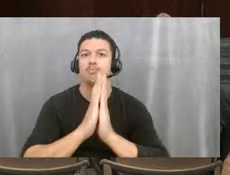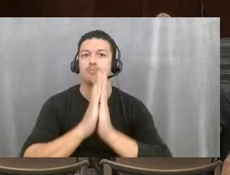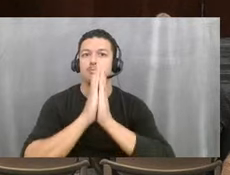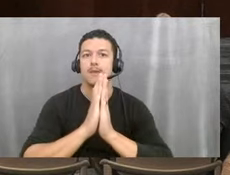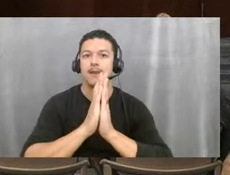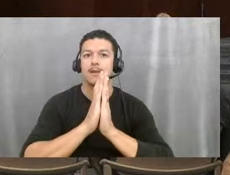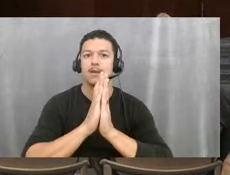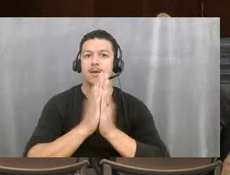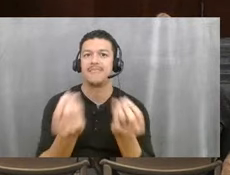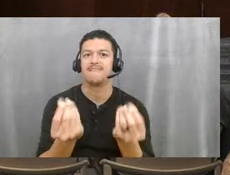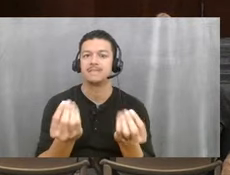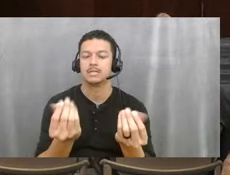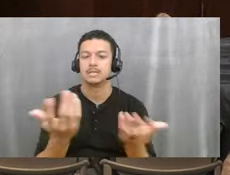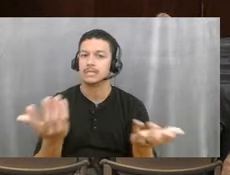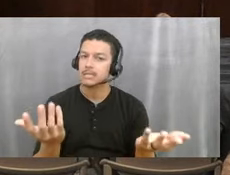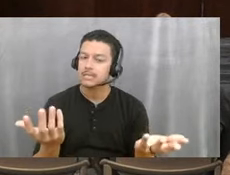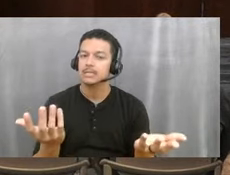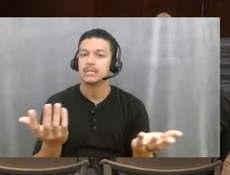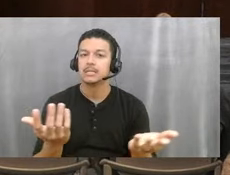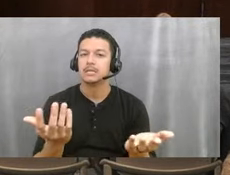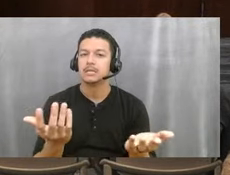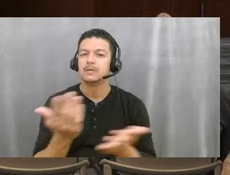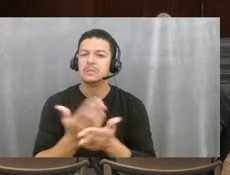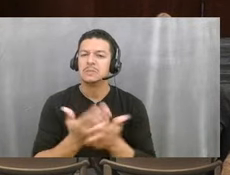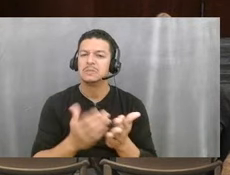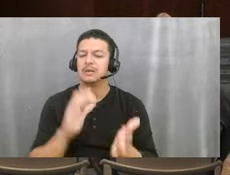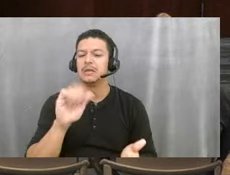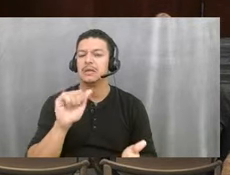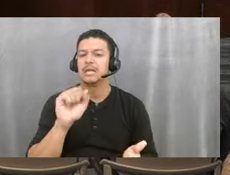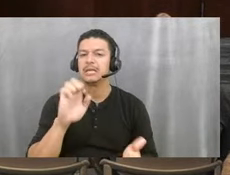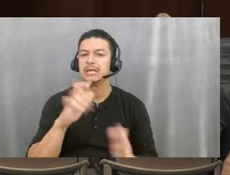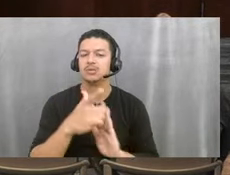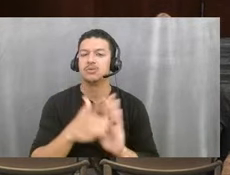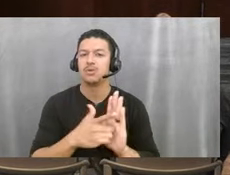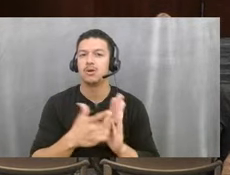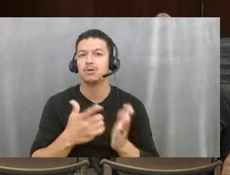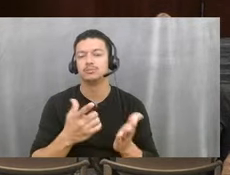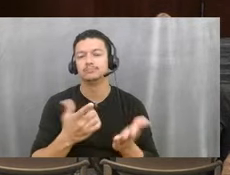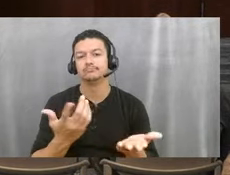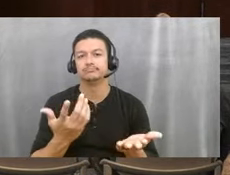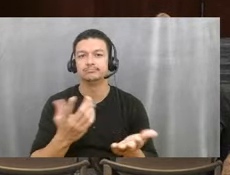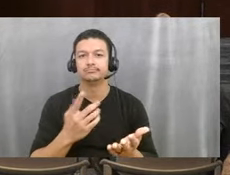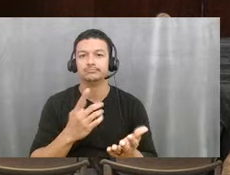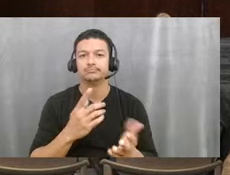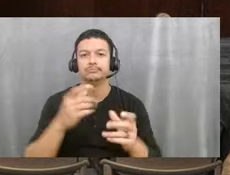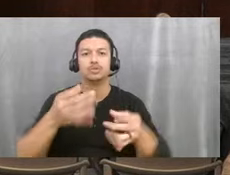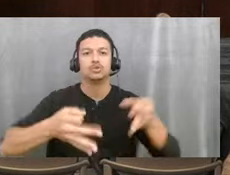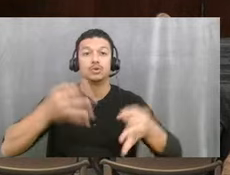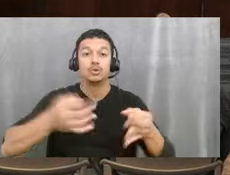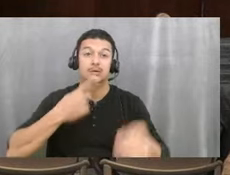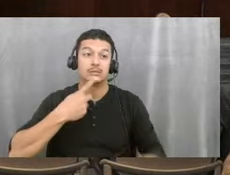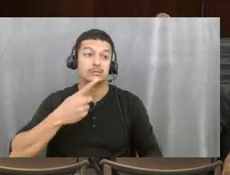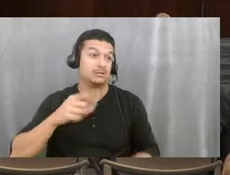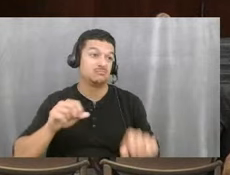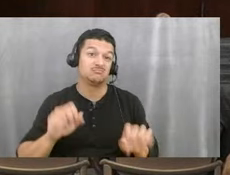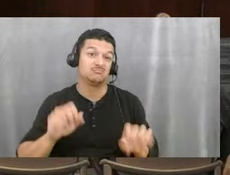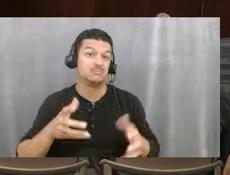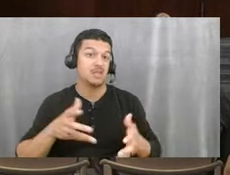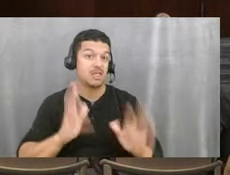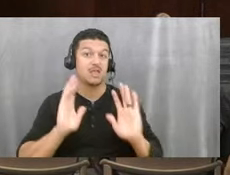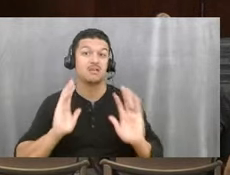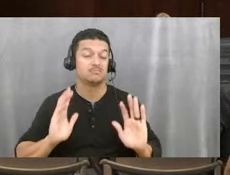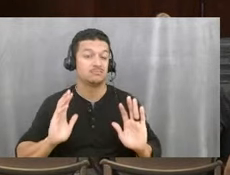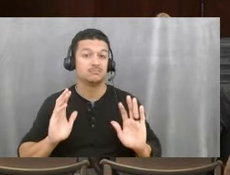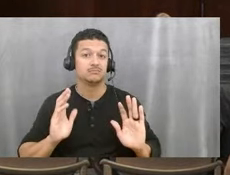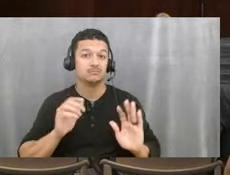So there is some case law, and the courts ultimately said that he was allowed to do that so long as it wasn't mandatory.